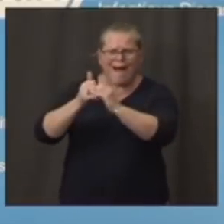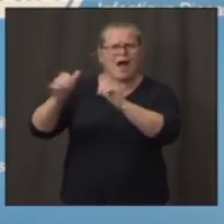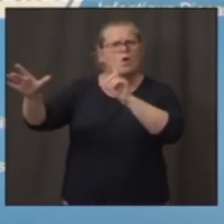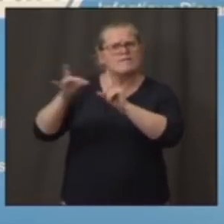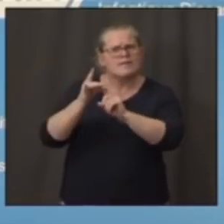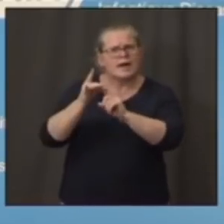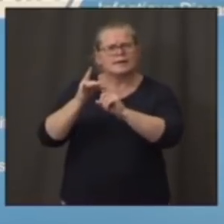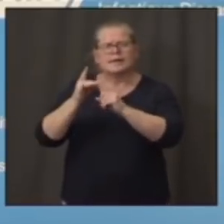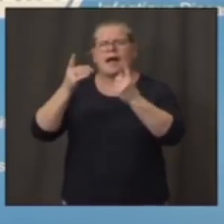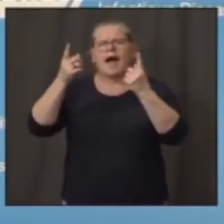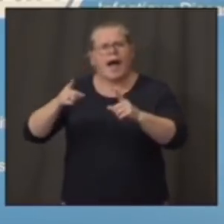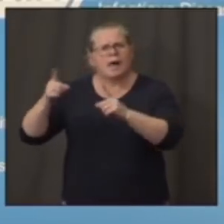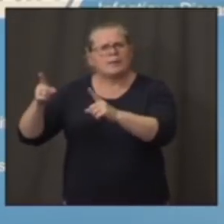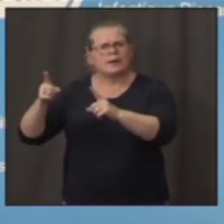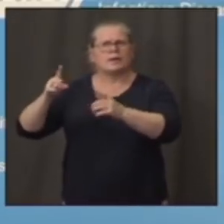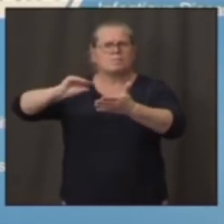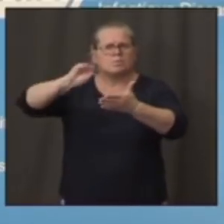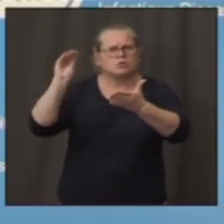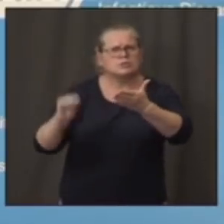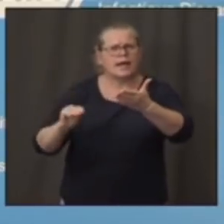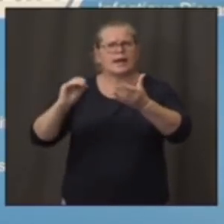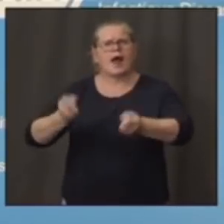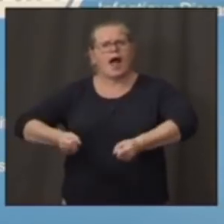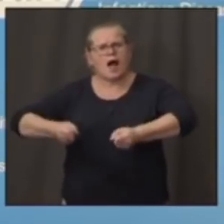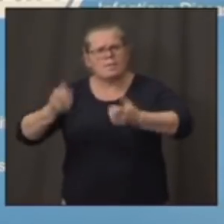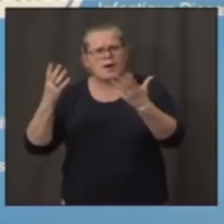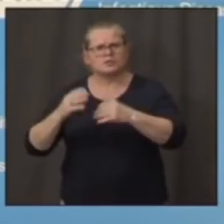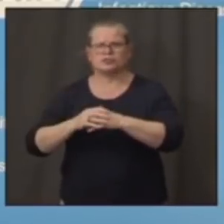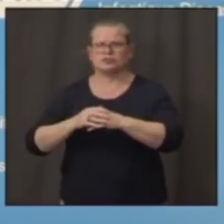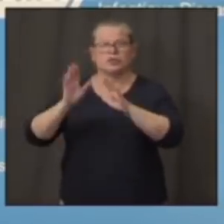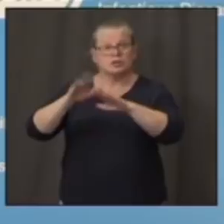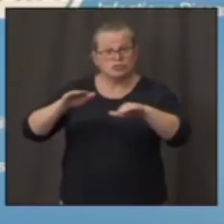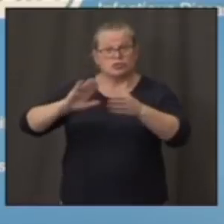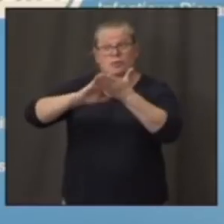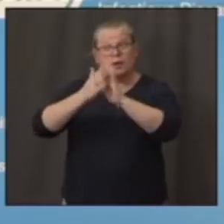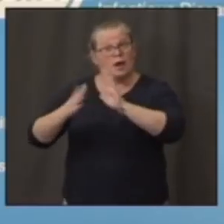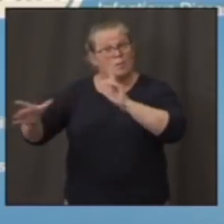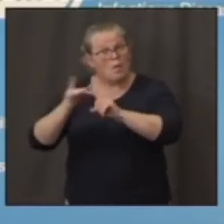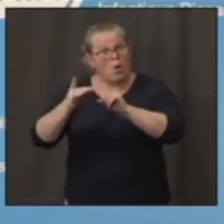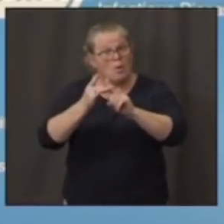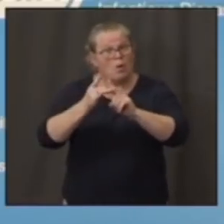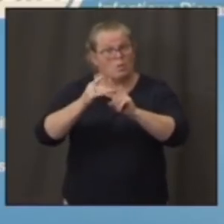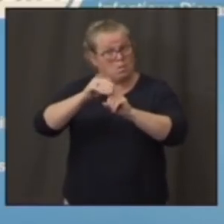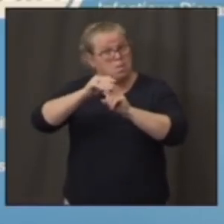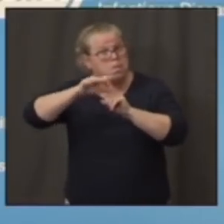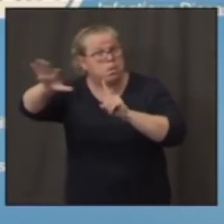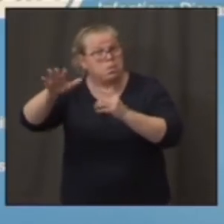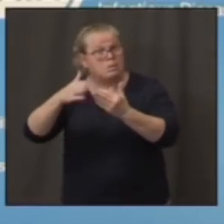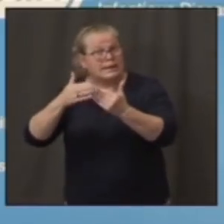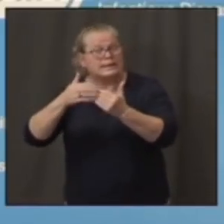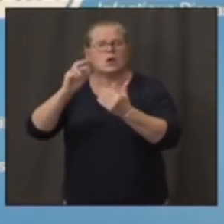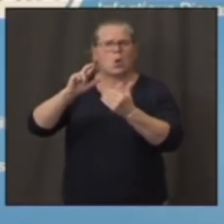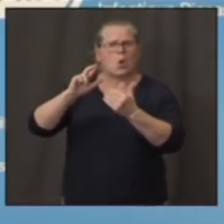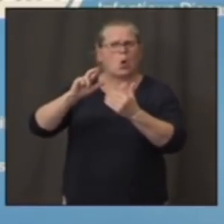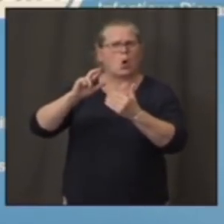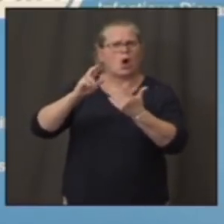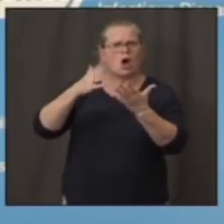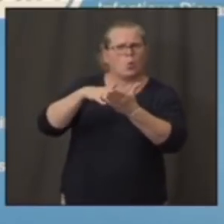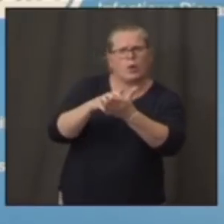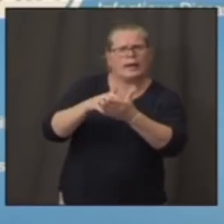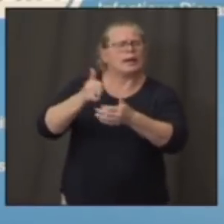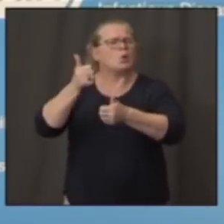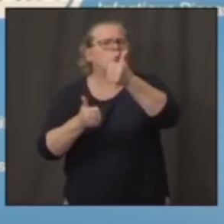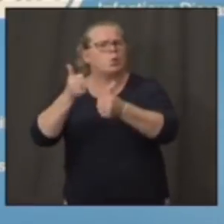do get infected, how well do they pass it on to others? We're getting some information from studies, but we need to